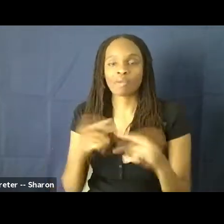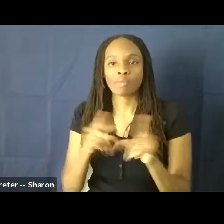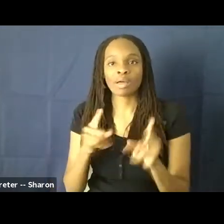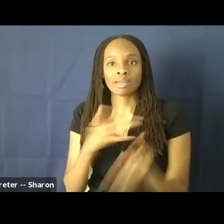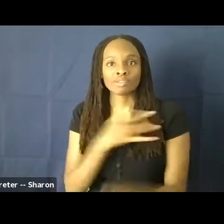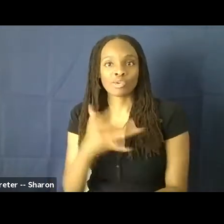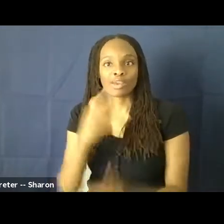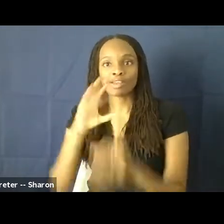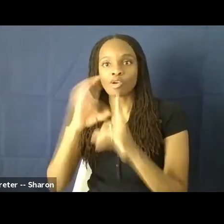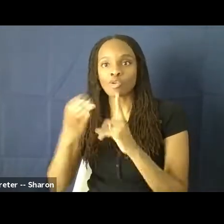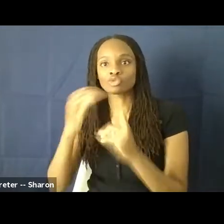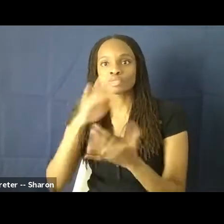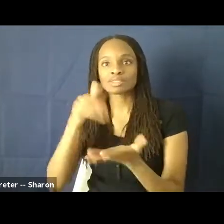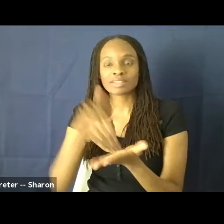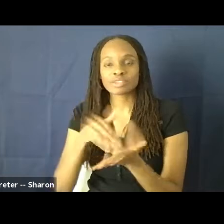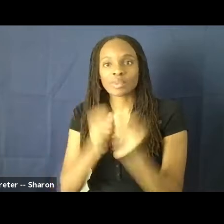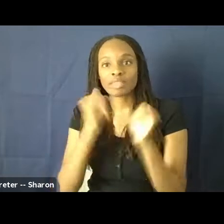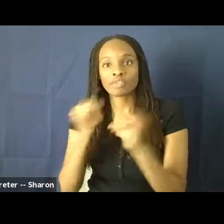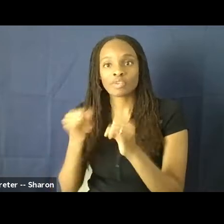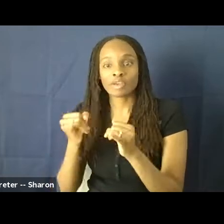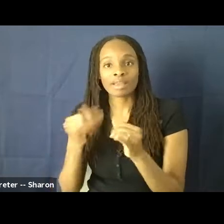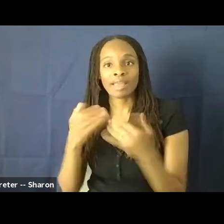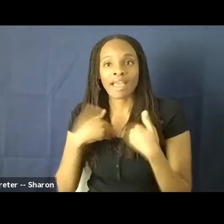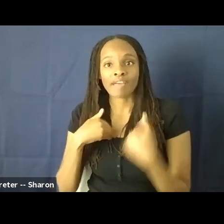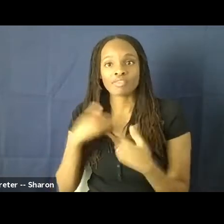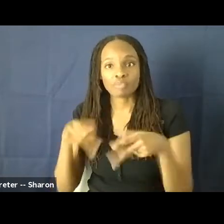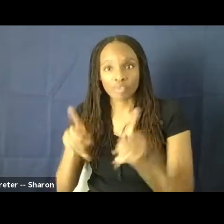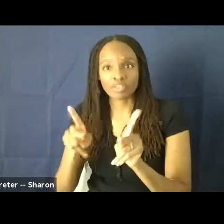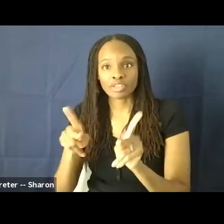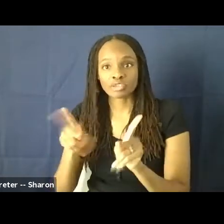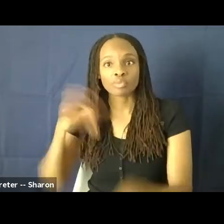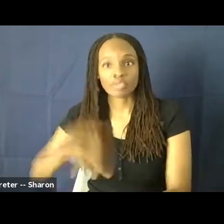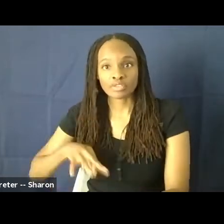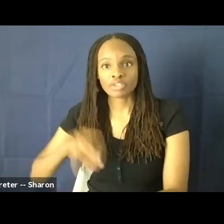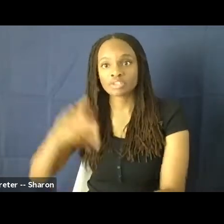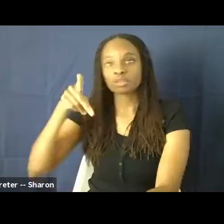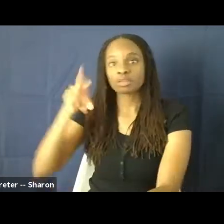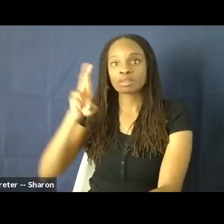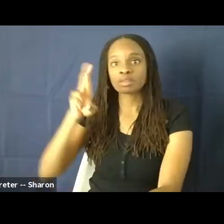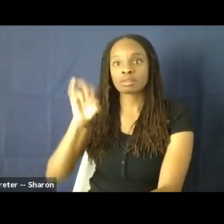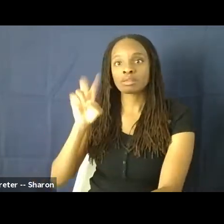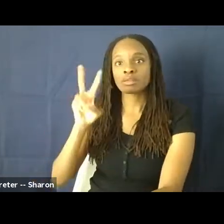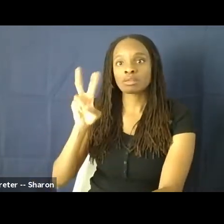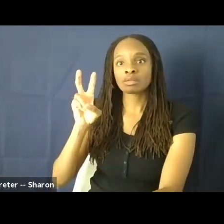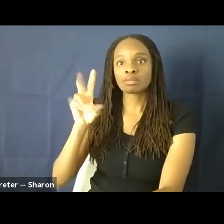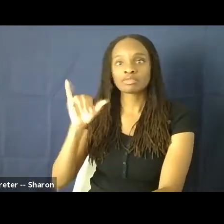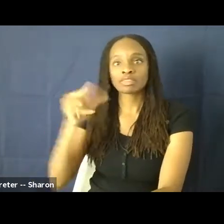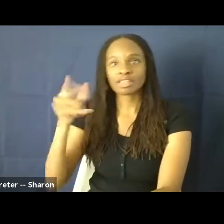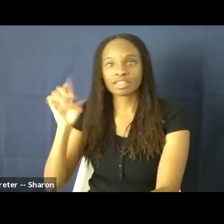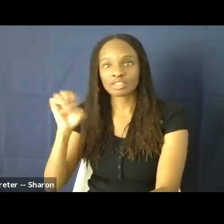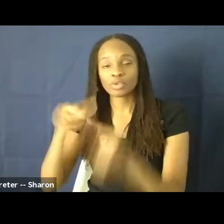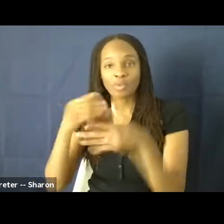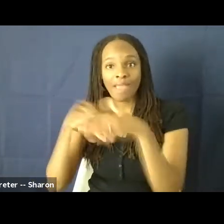center with like minded individuals is privileged. And when you break into the industry, you will be told